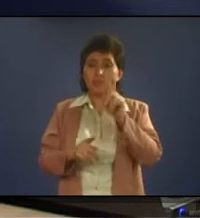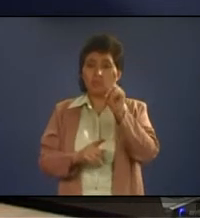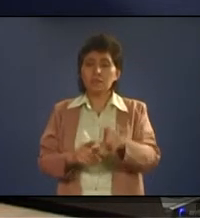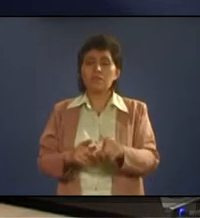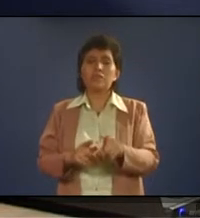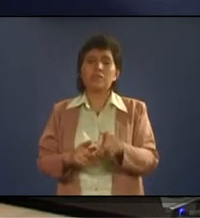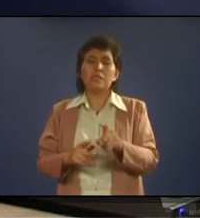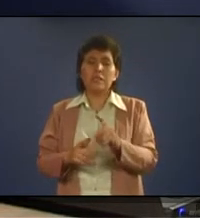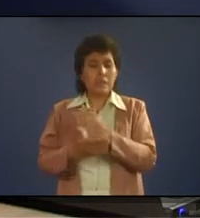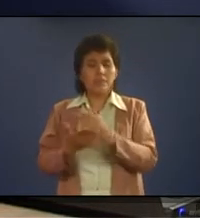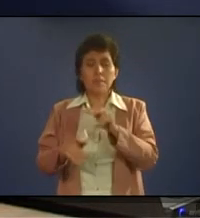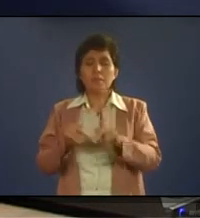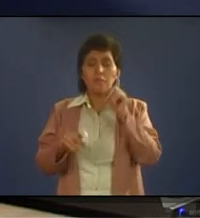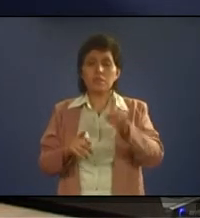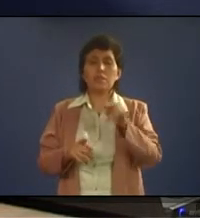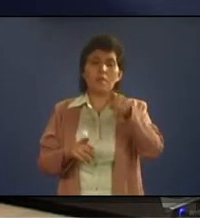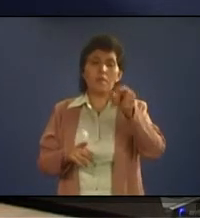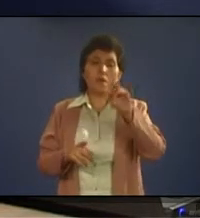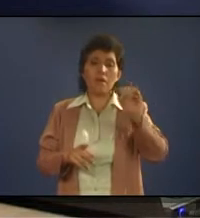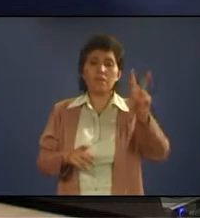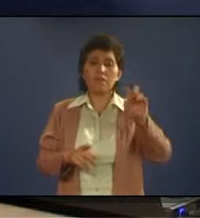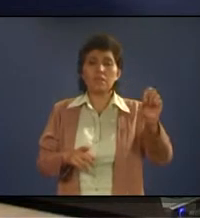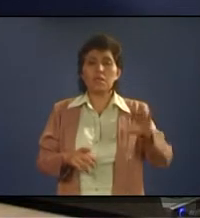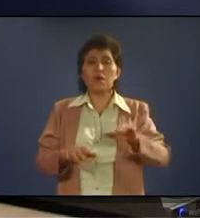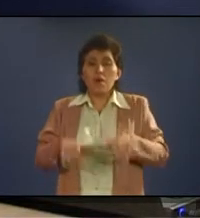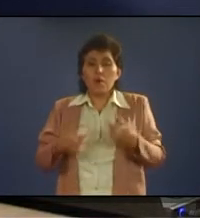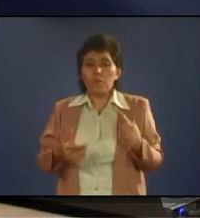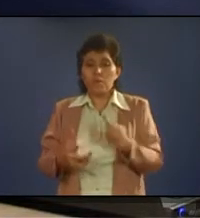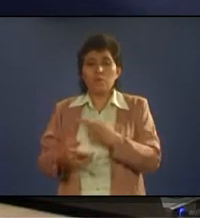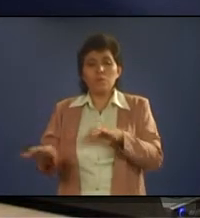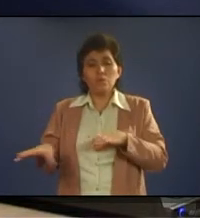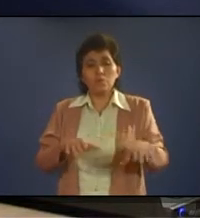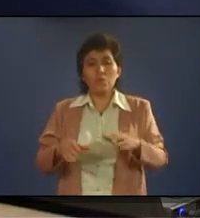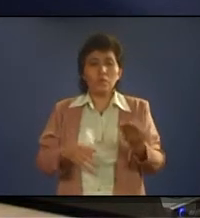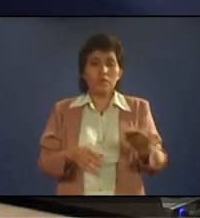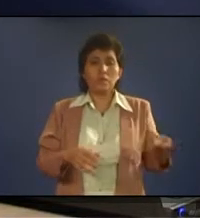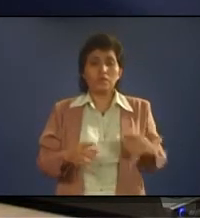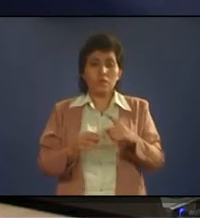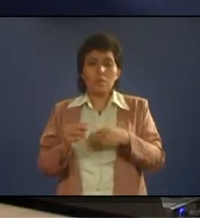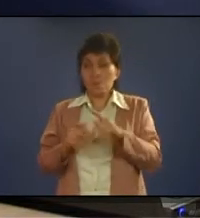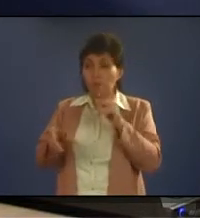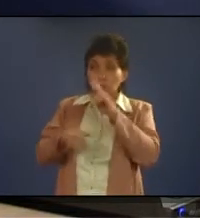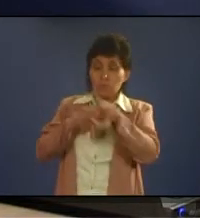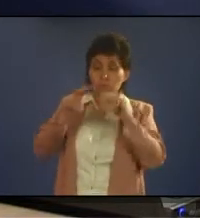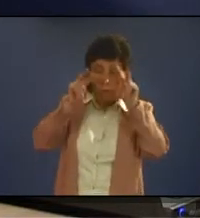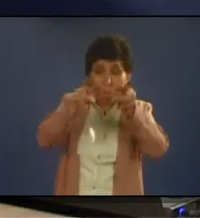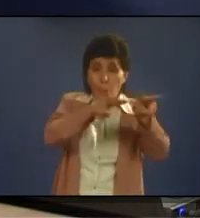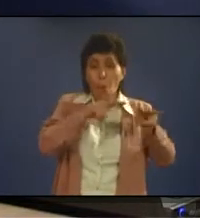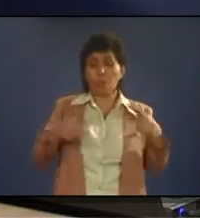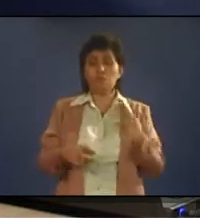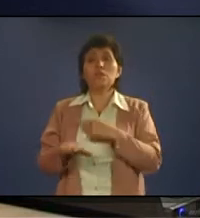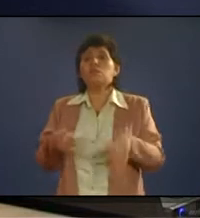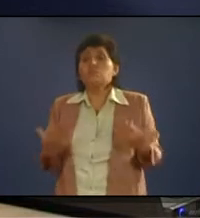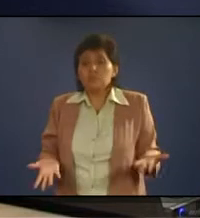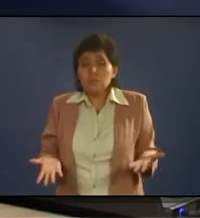going to do things when everyone just keeps staring at us all the time? It is very hard, okay? But given some privacy, given some